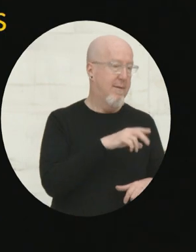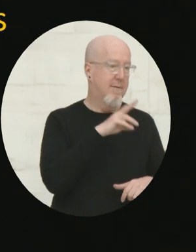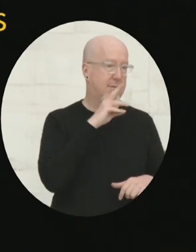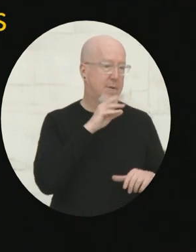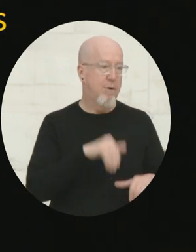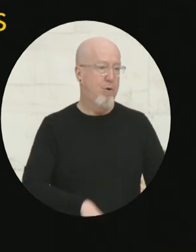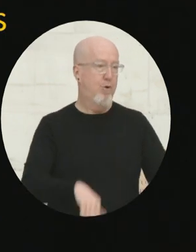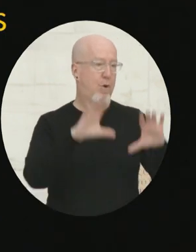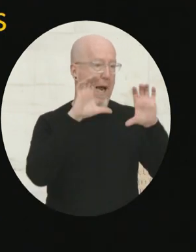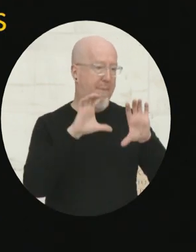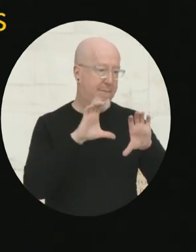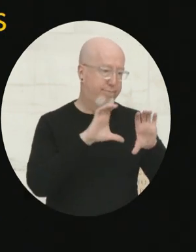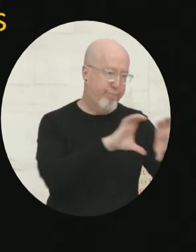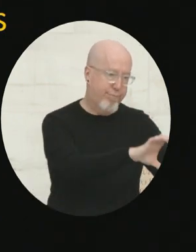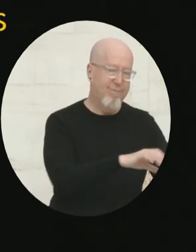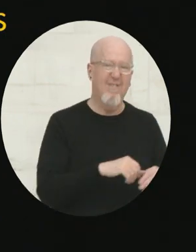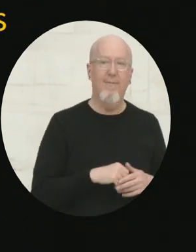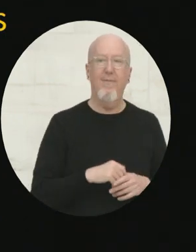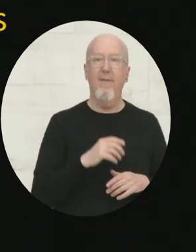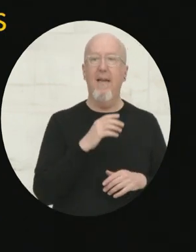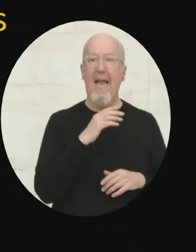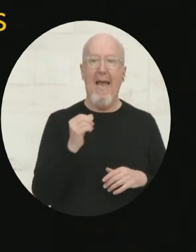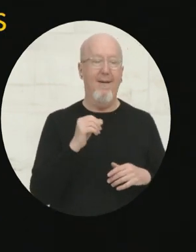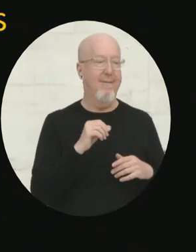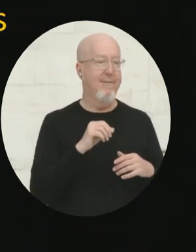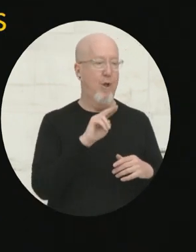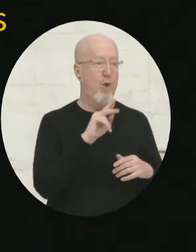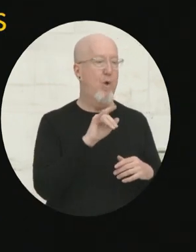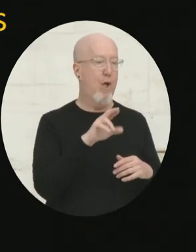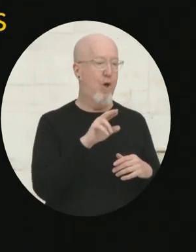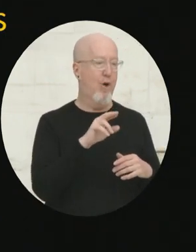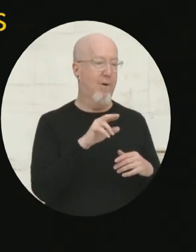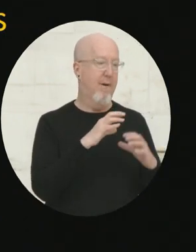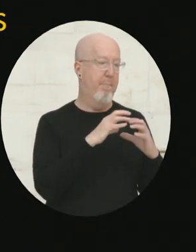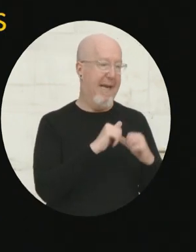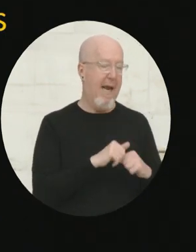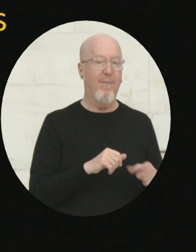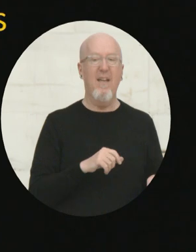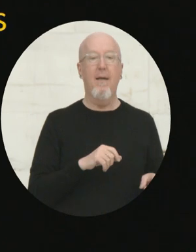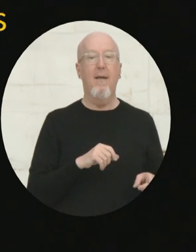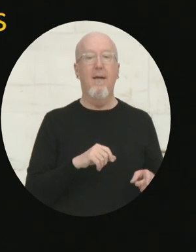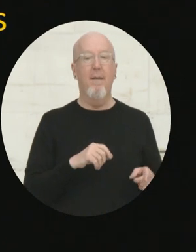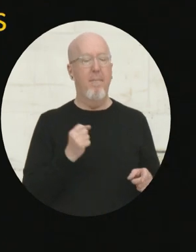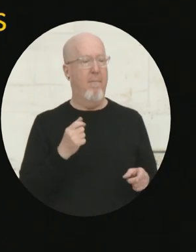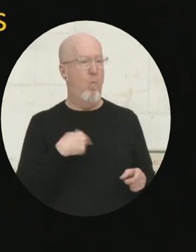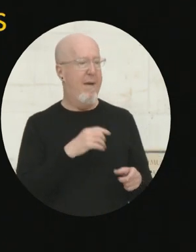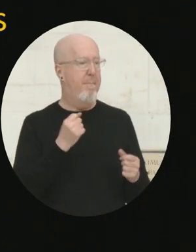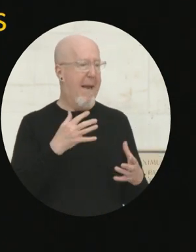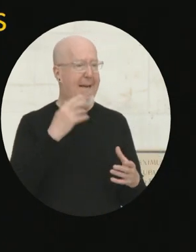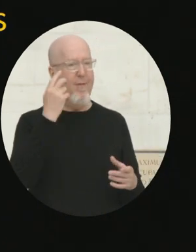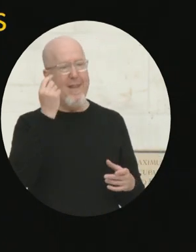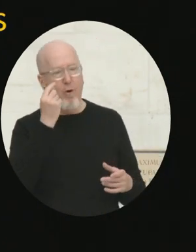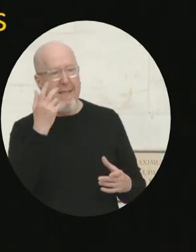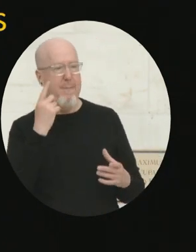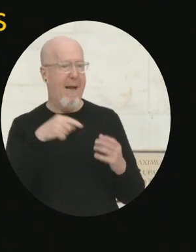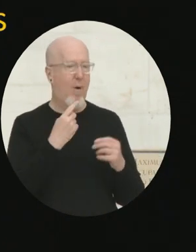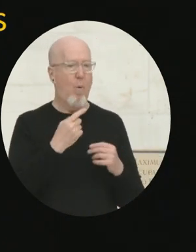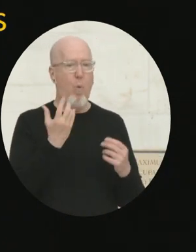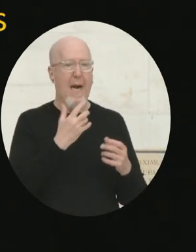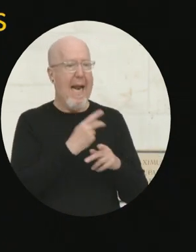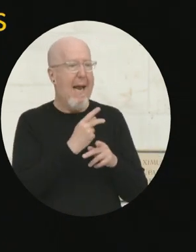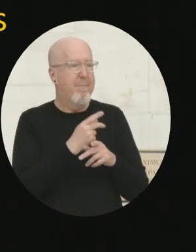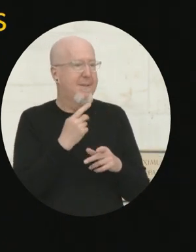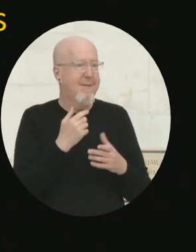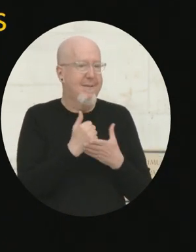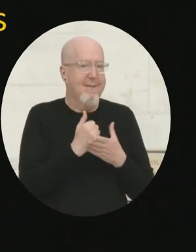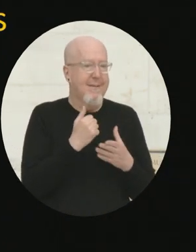tsunami and also a radioactive meltdown. We had lots of theories about what could drive this. We've been very lucky, working with a community that lived less than